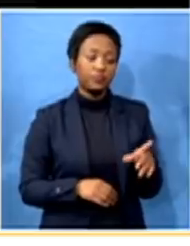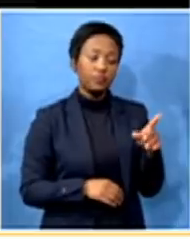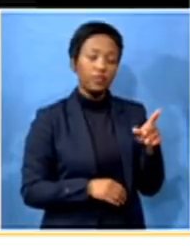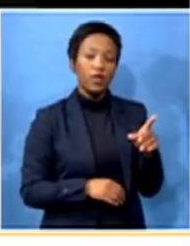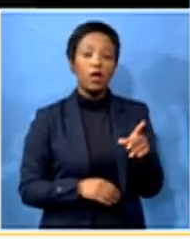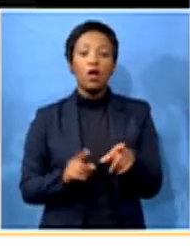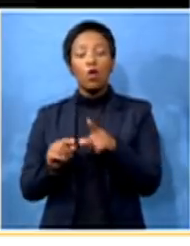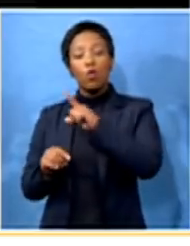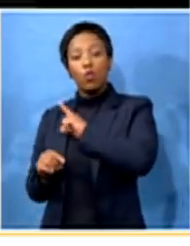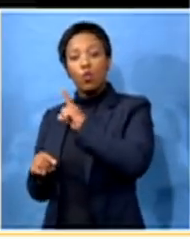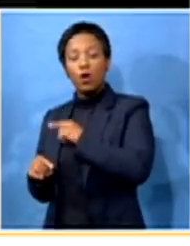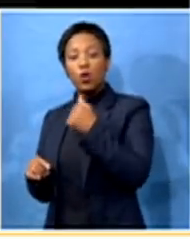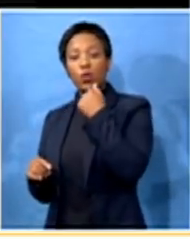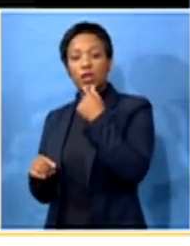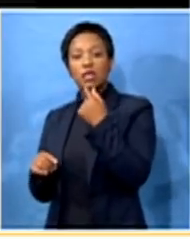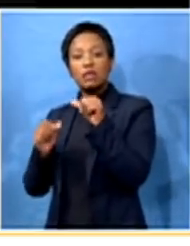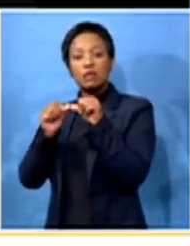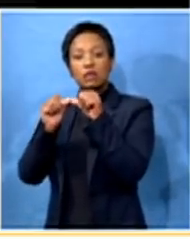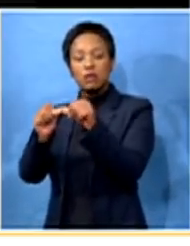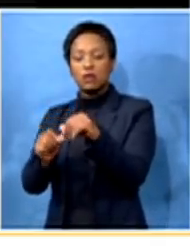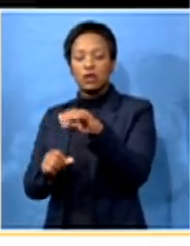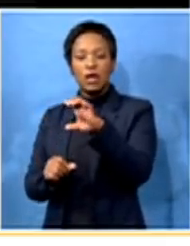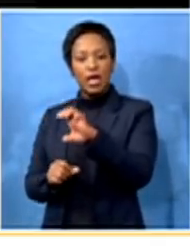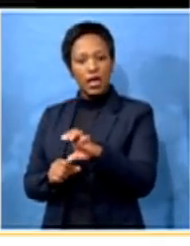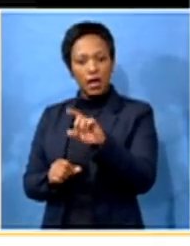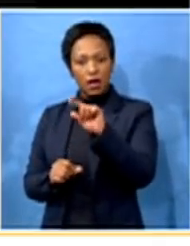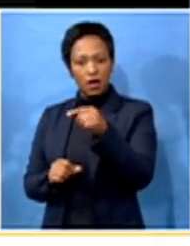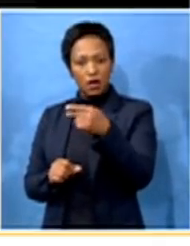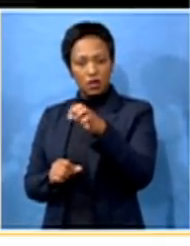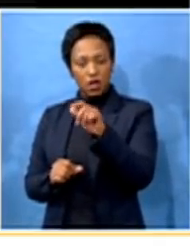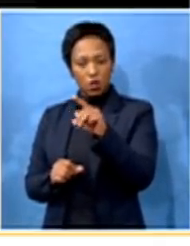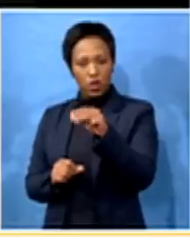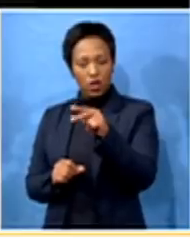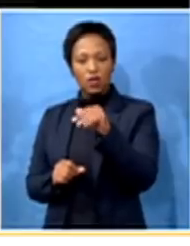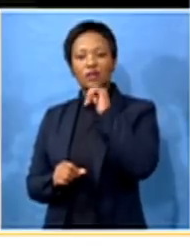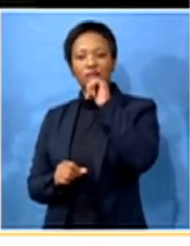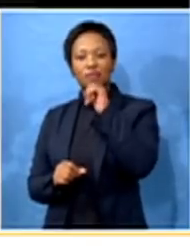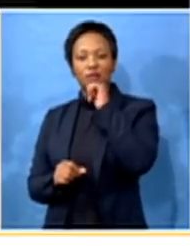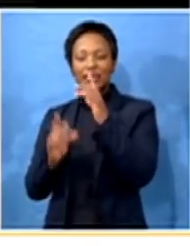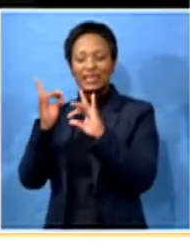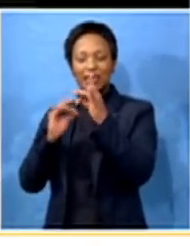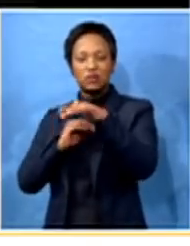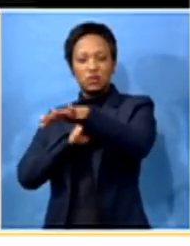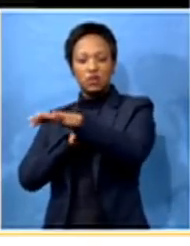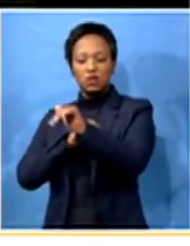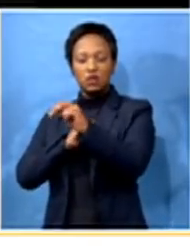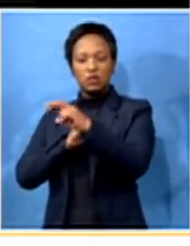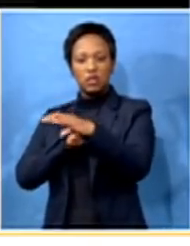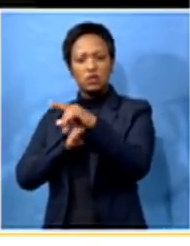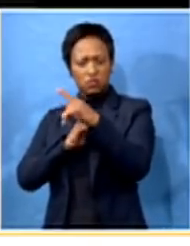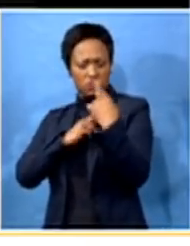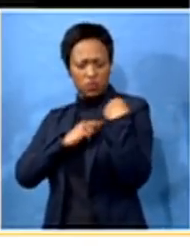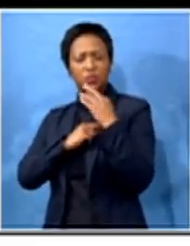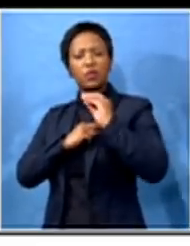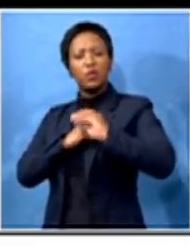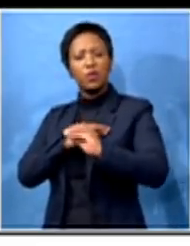Because we are governing a Teguini regardless of who is there, but all citizens of a Teguini, ANC, has a responsibility